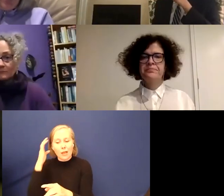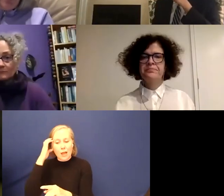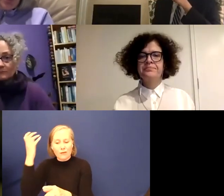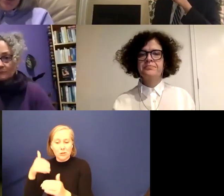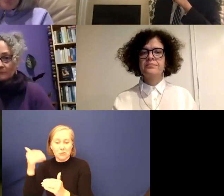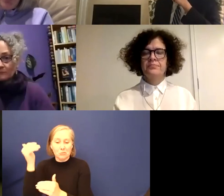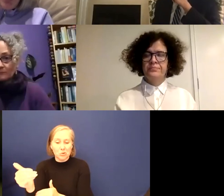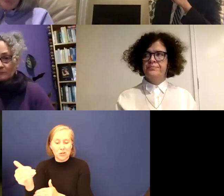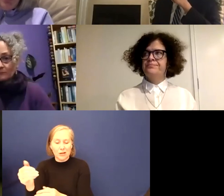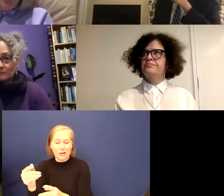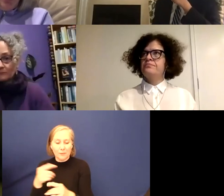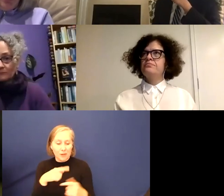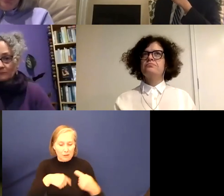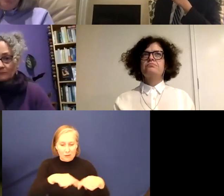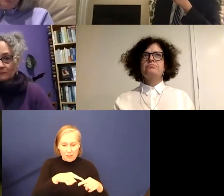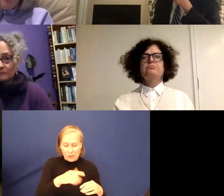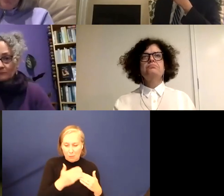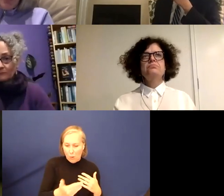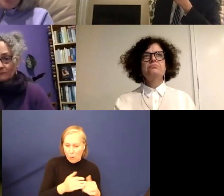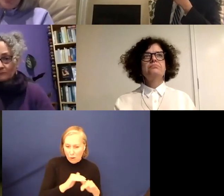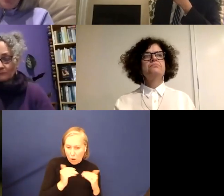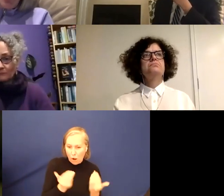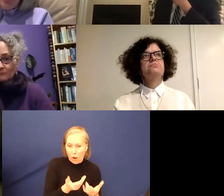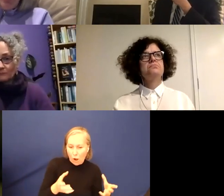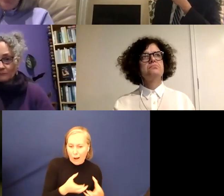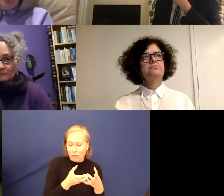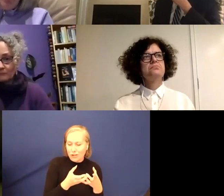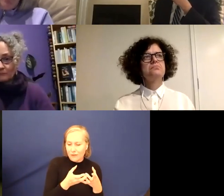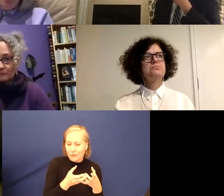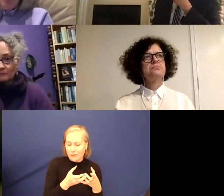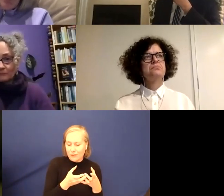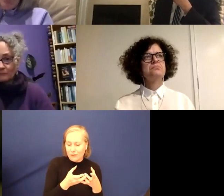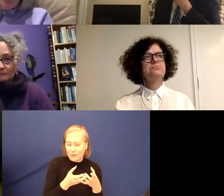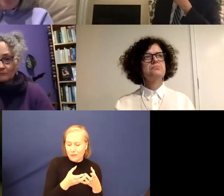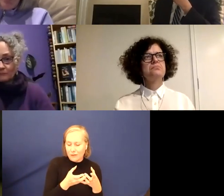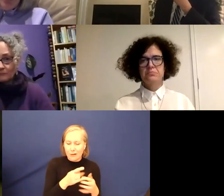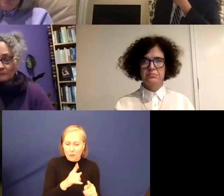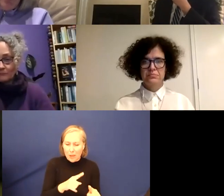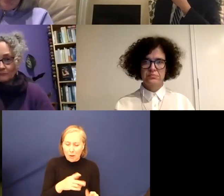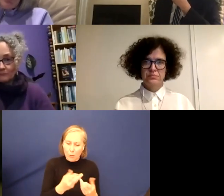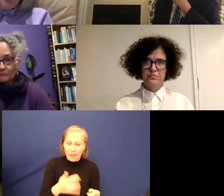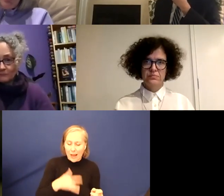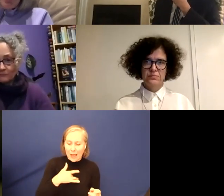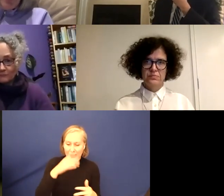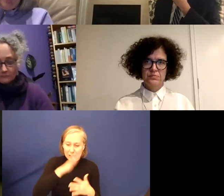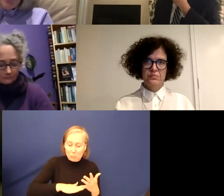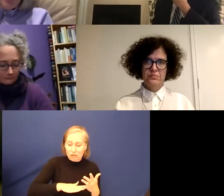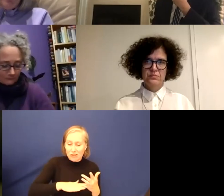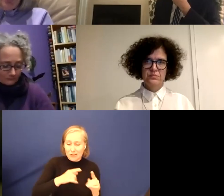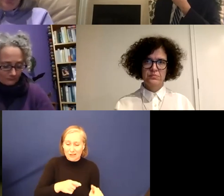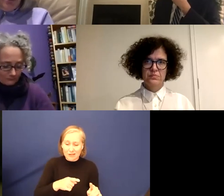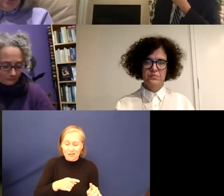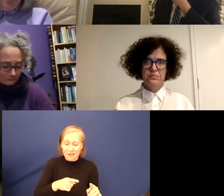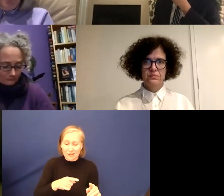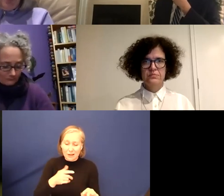was very much a collaborative exercise, wasn't it, where a number of people with lived experience and experience